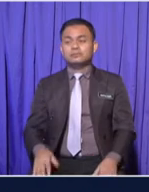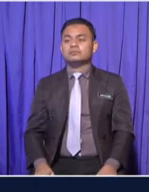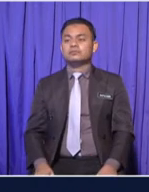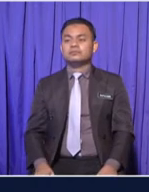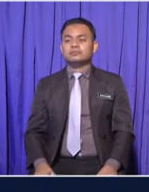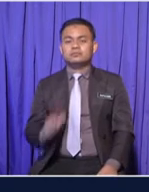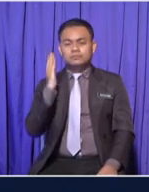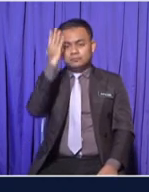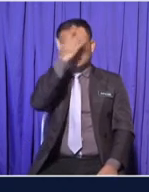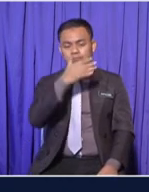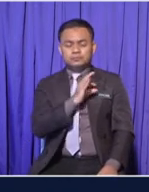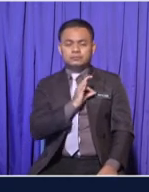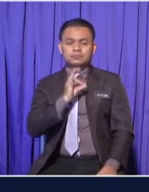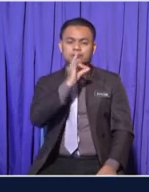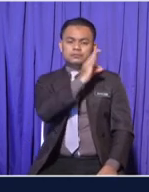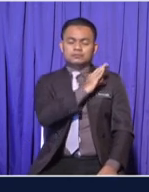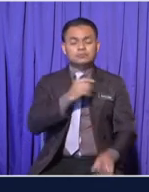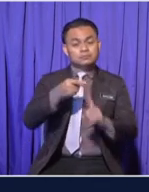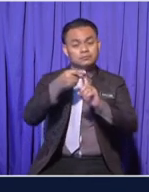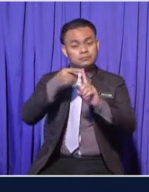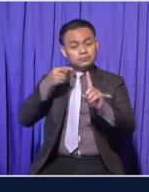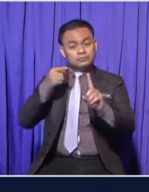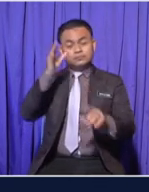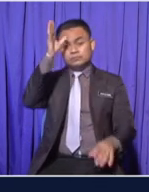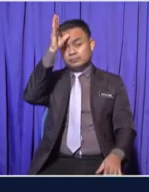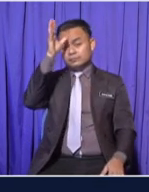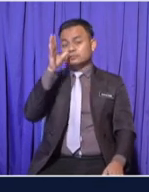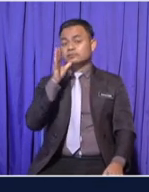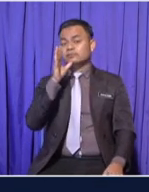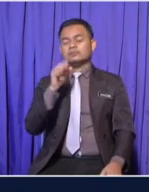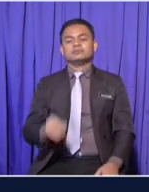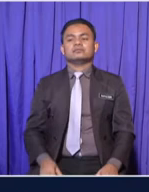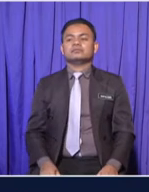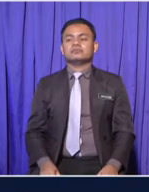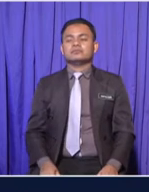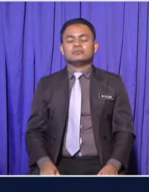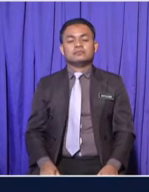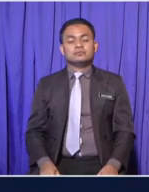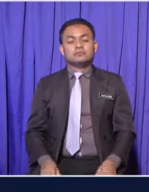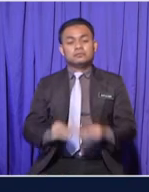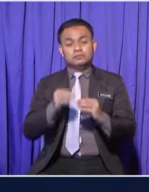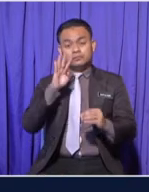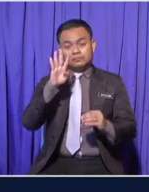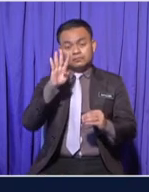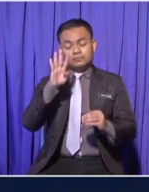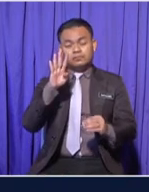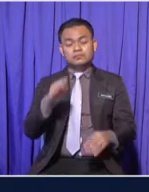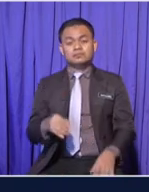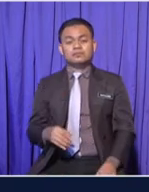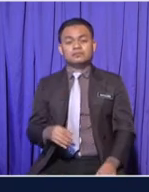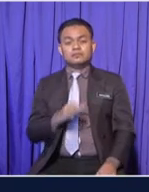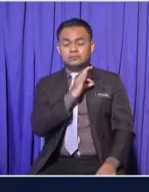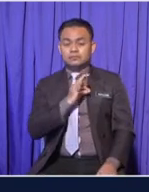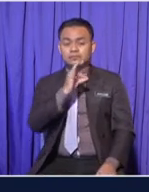fissures Come from Parents Genetics And number four Some fissures Are